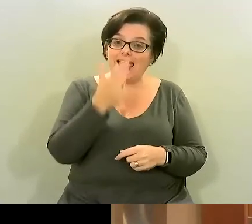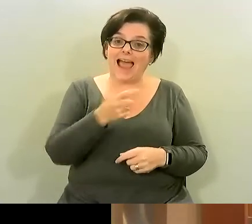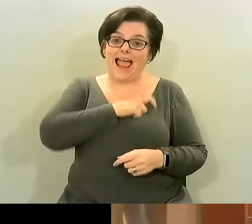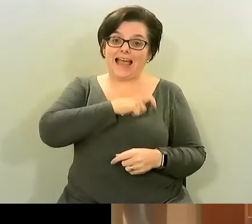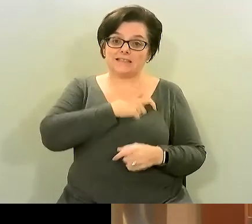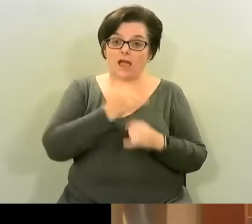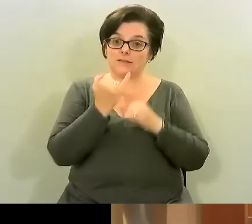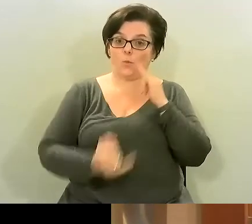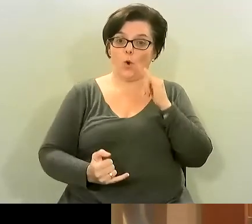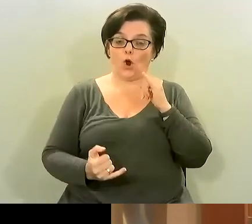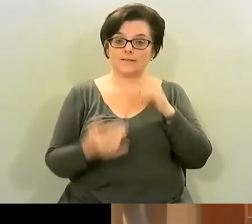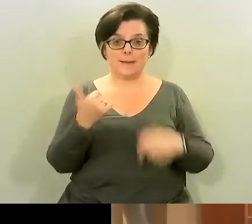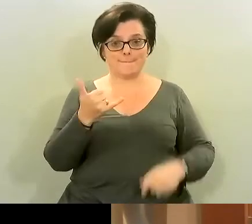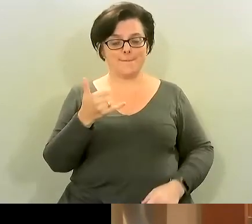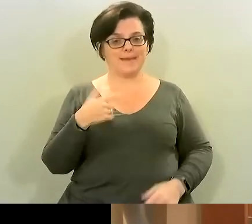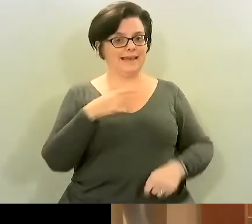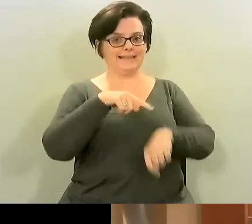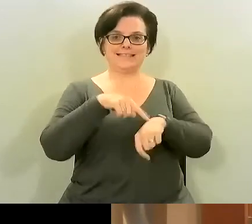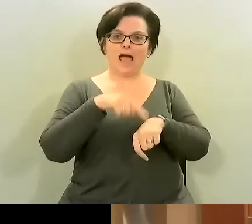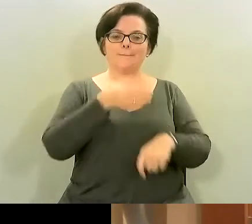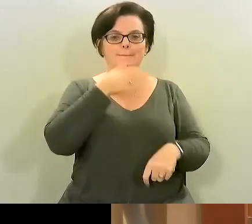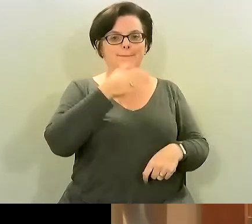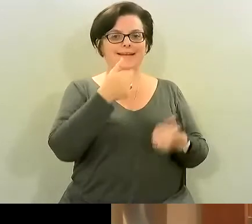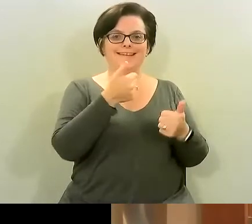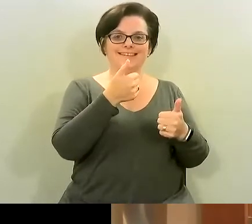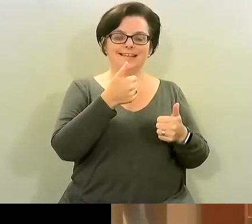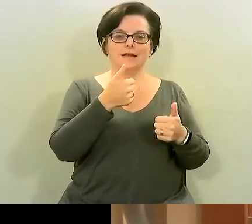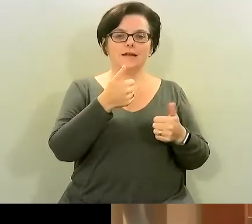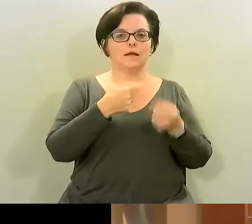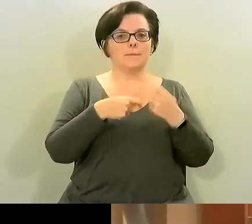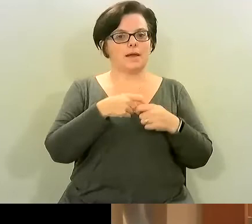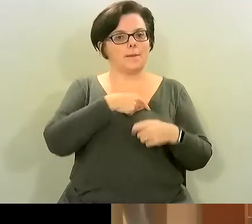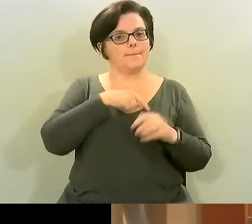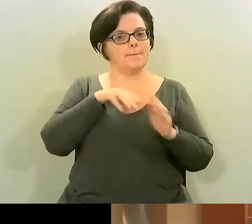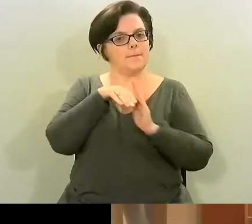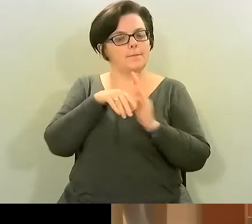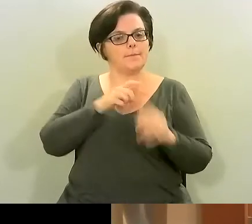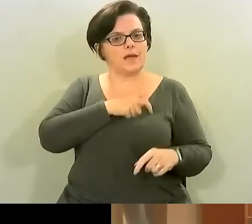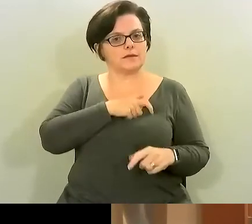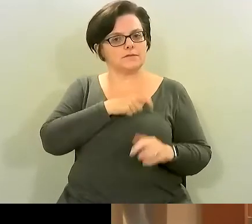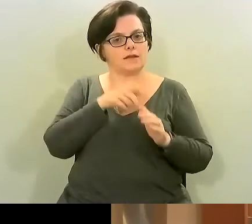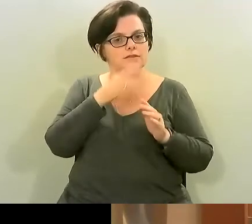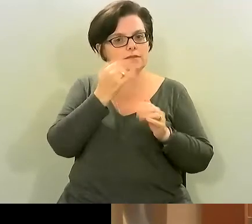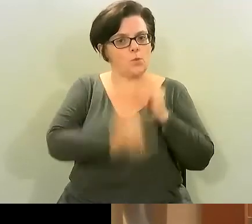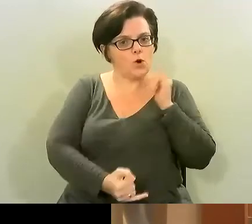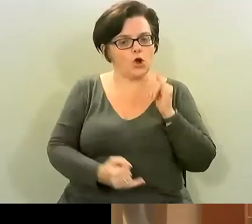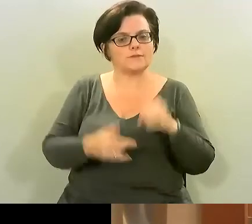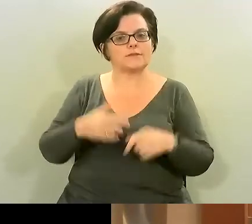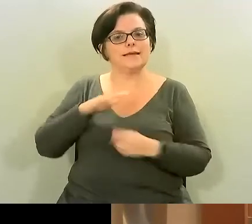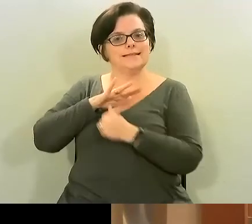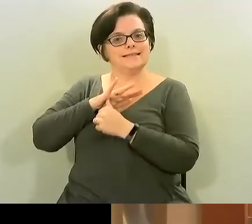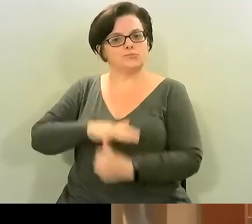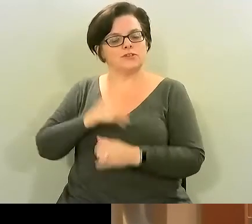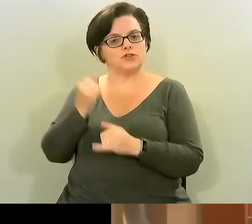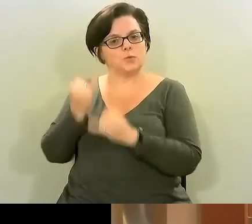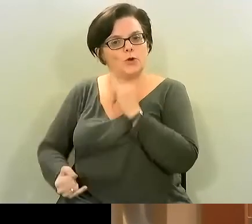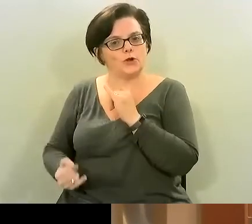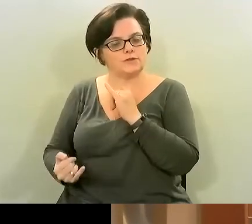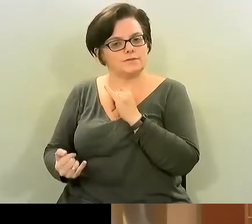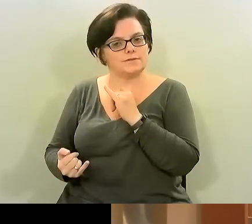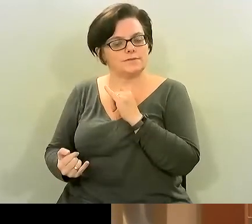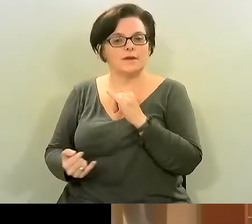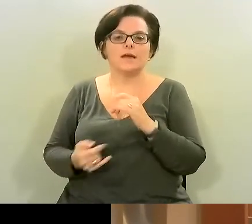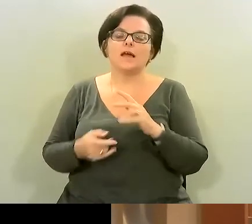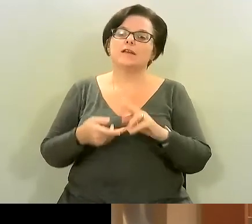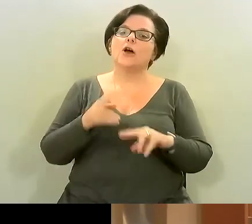feel calm in the moment but it worsens anxiety and it worsens depression so if it's become a little bit more of an